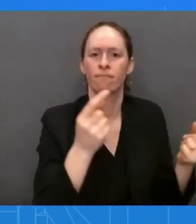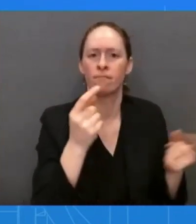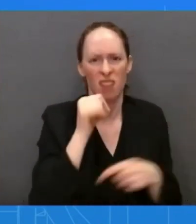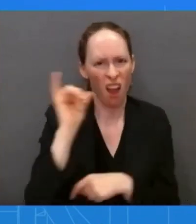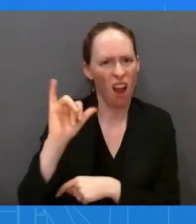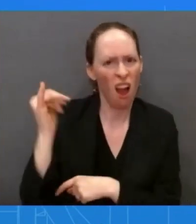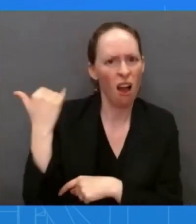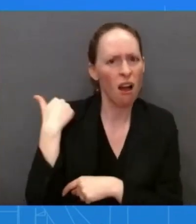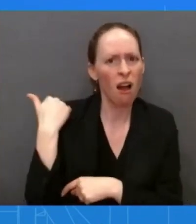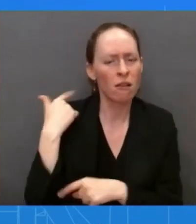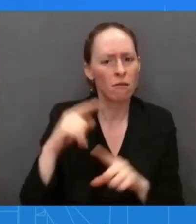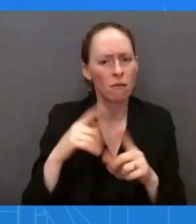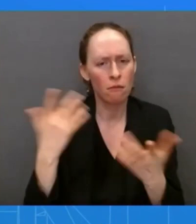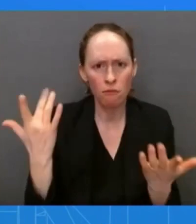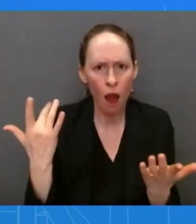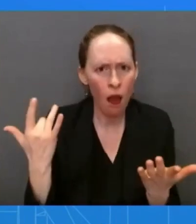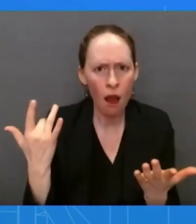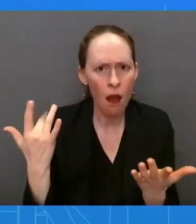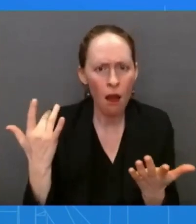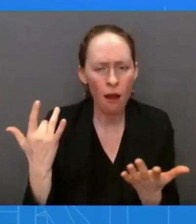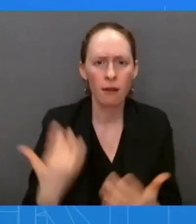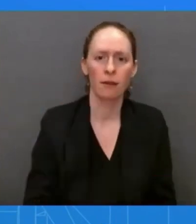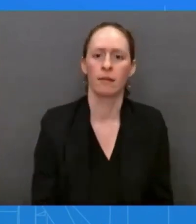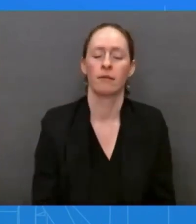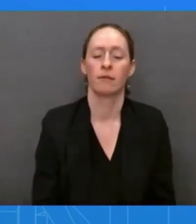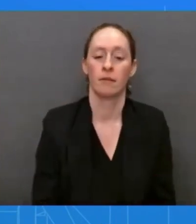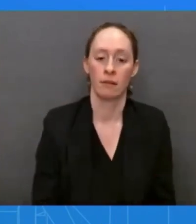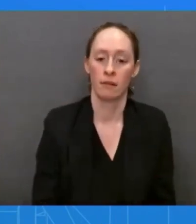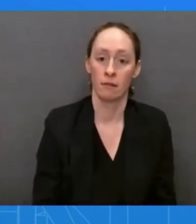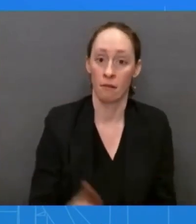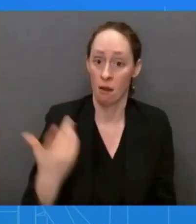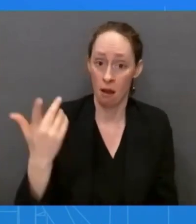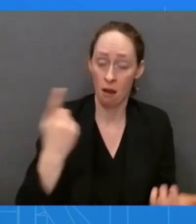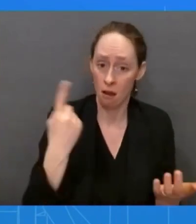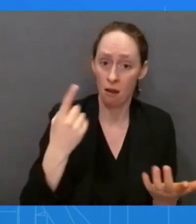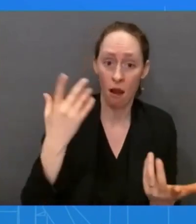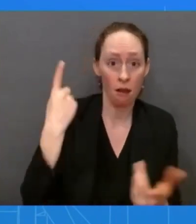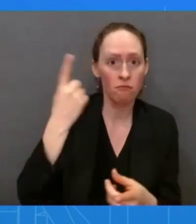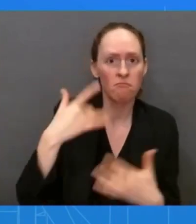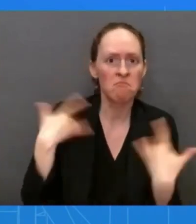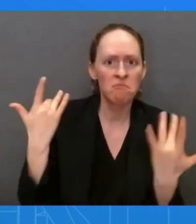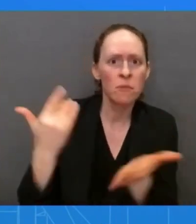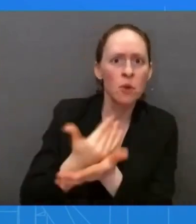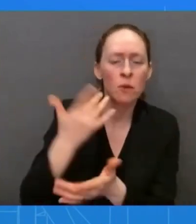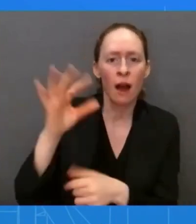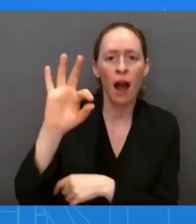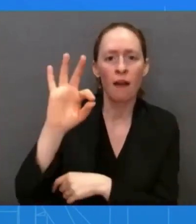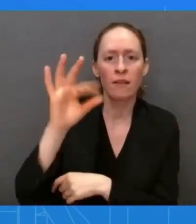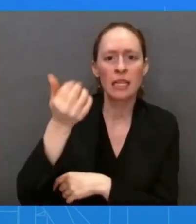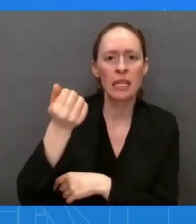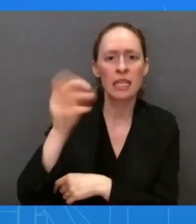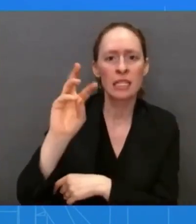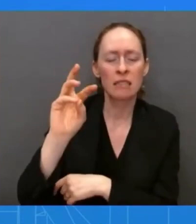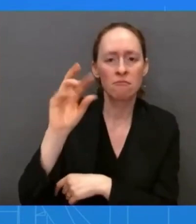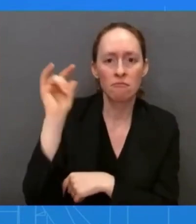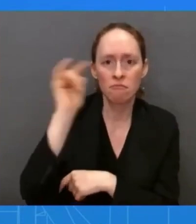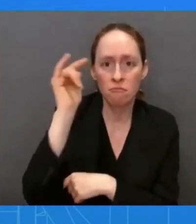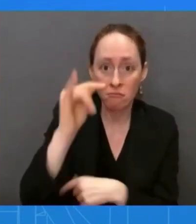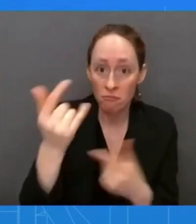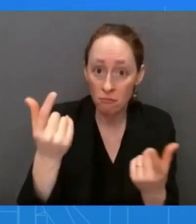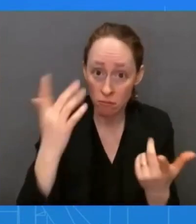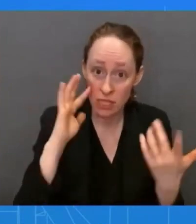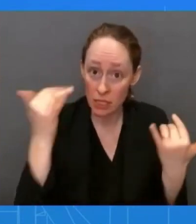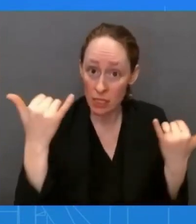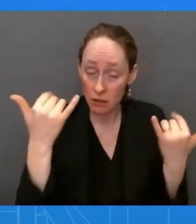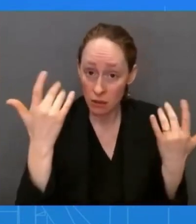Ukraine the F-16 fighter jets that they've been asking Mr. No change to our policy on fighter